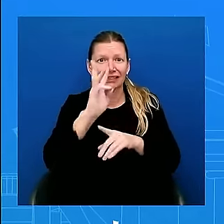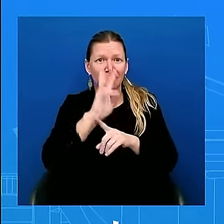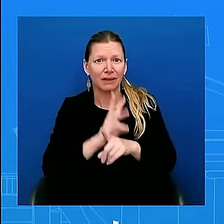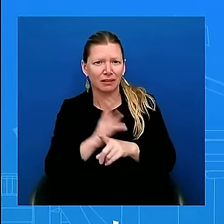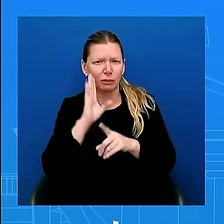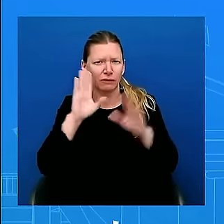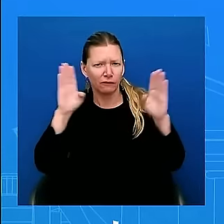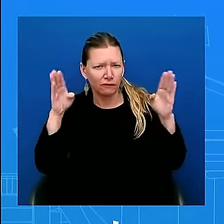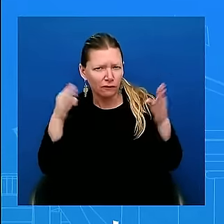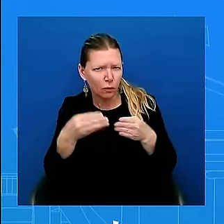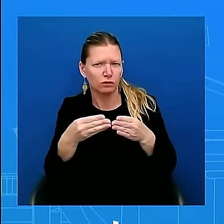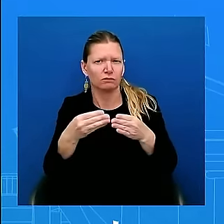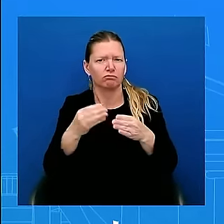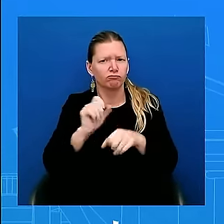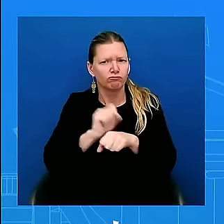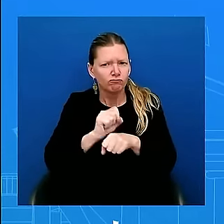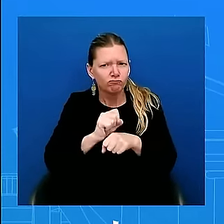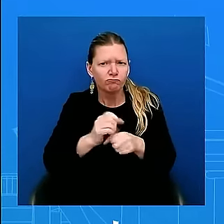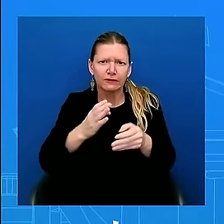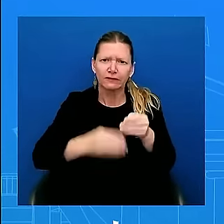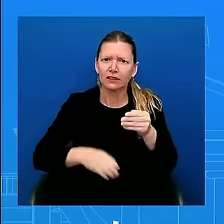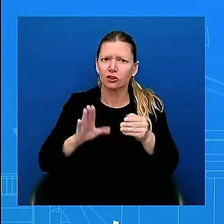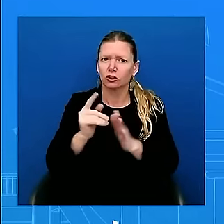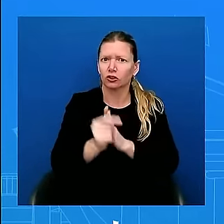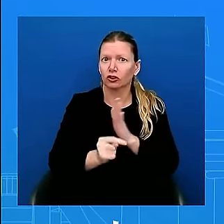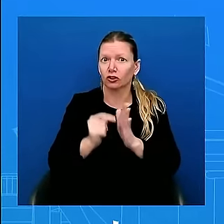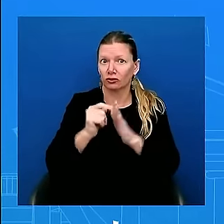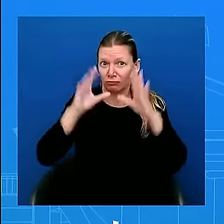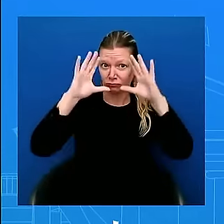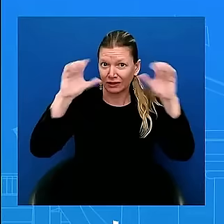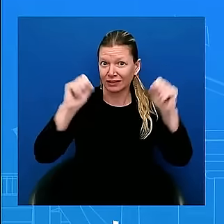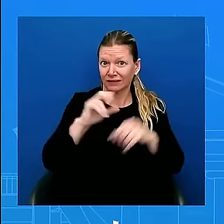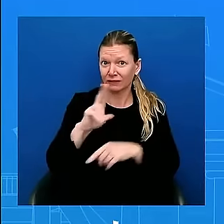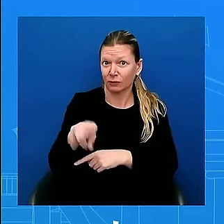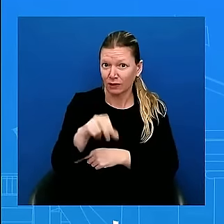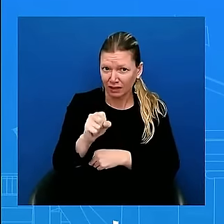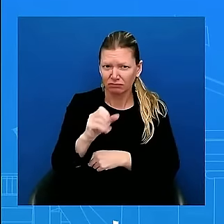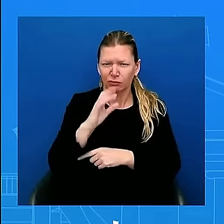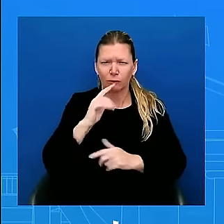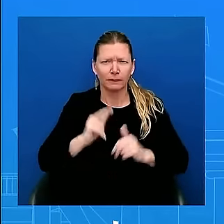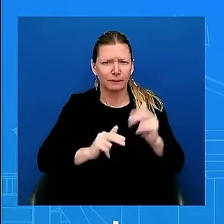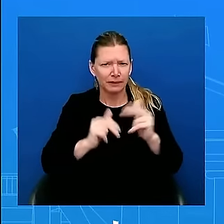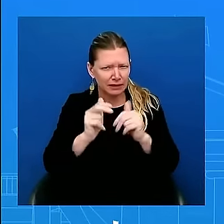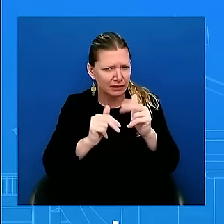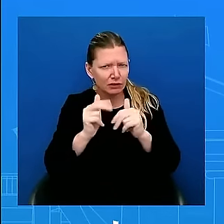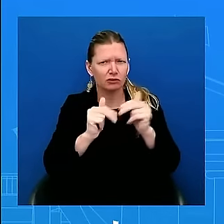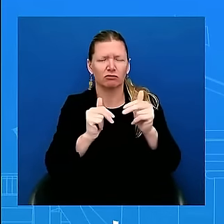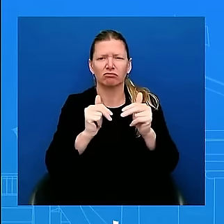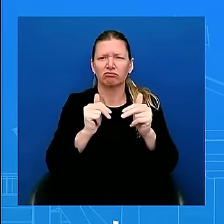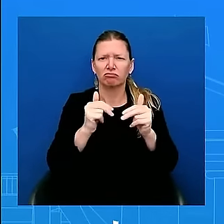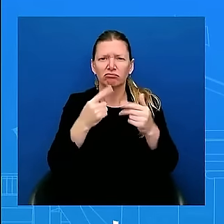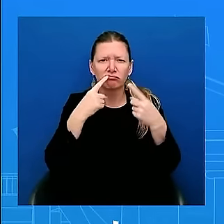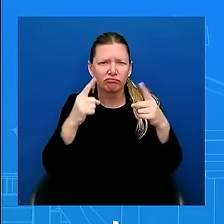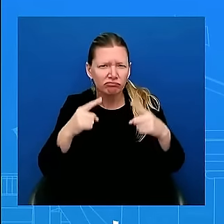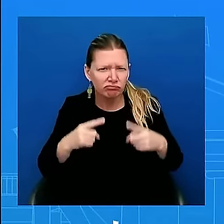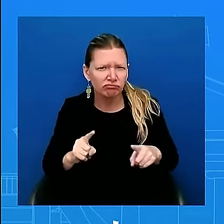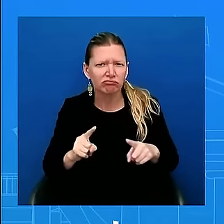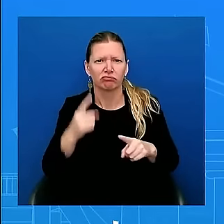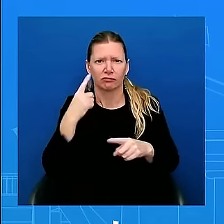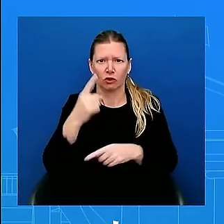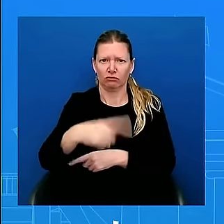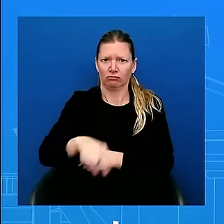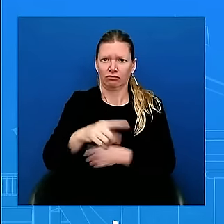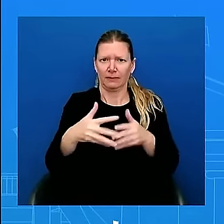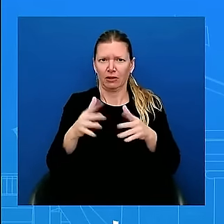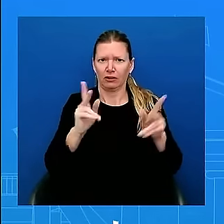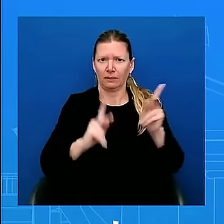American people. That is his focus. And I will end by saying that I am so proud to work for this man who has served his